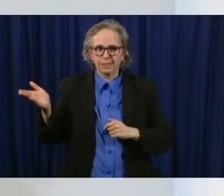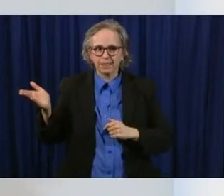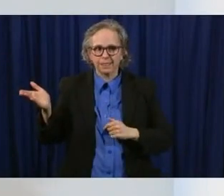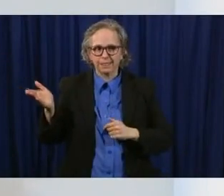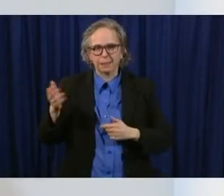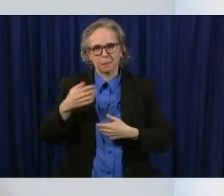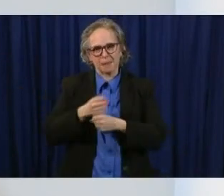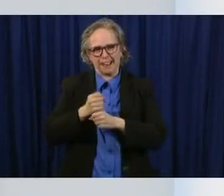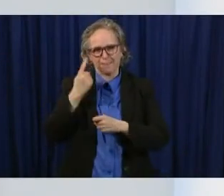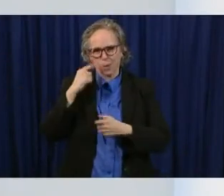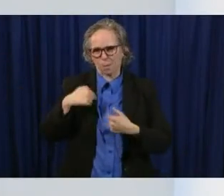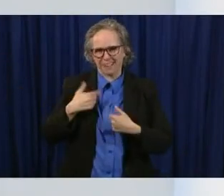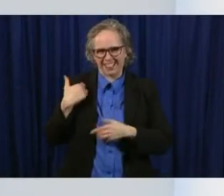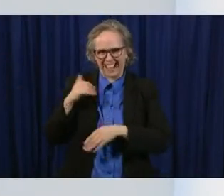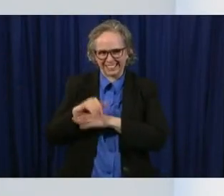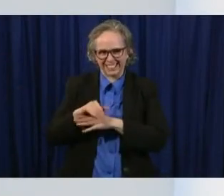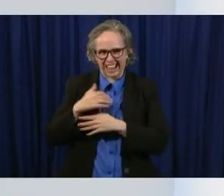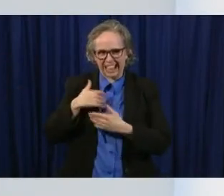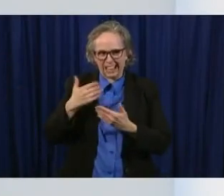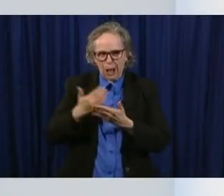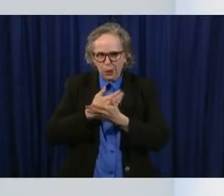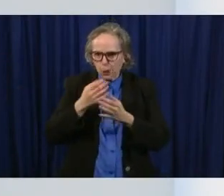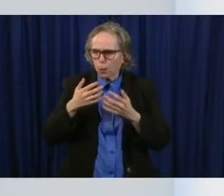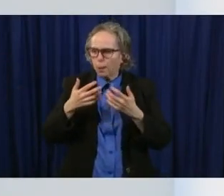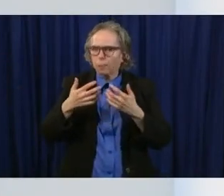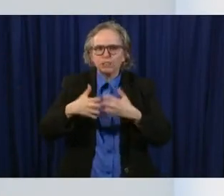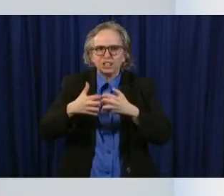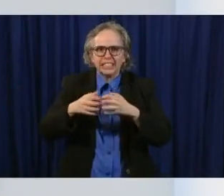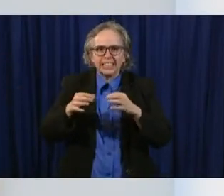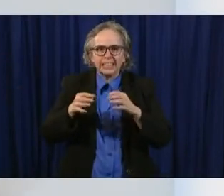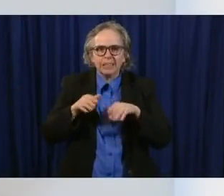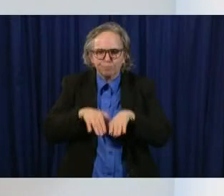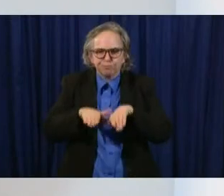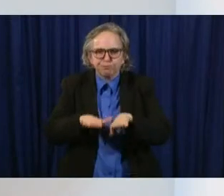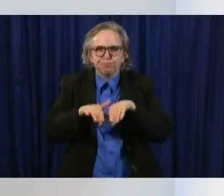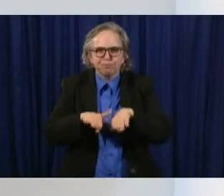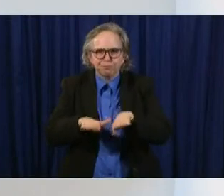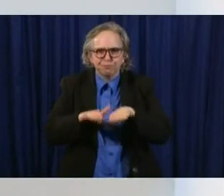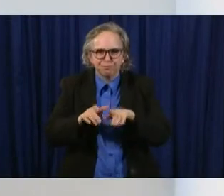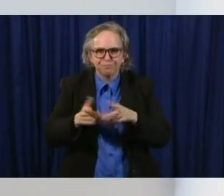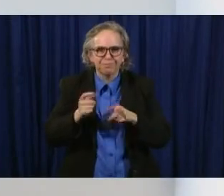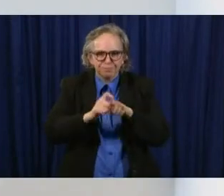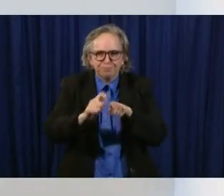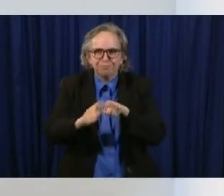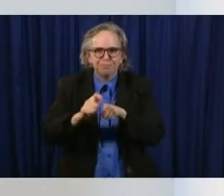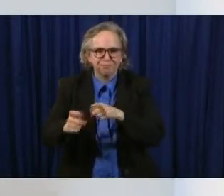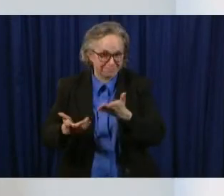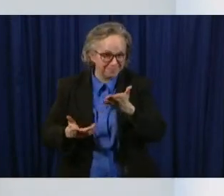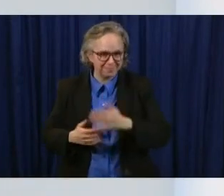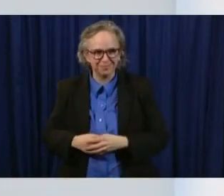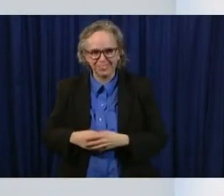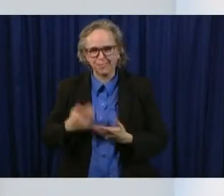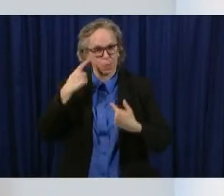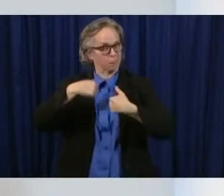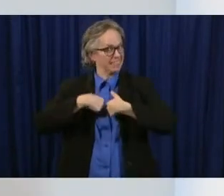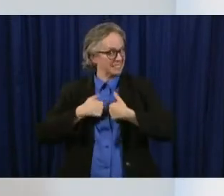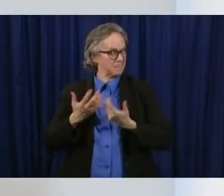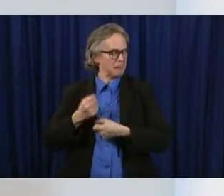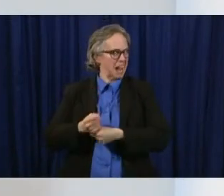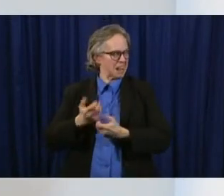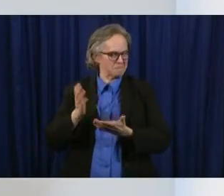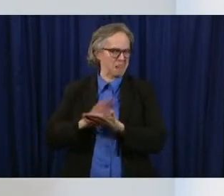new sewing machine she's learning how to sew during uh the the break uh uh that she's on right now and so